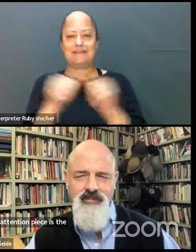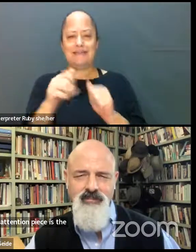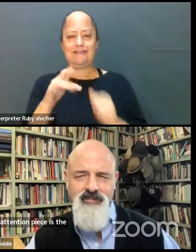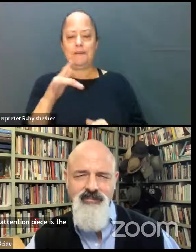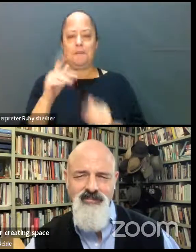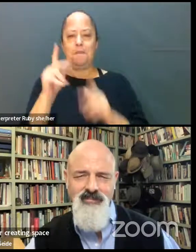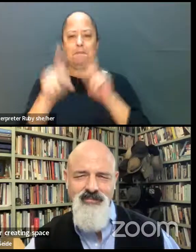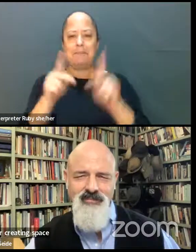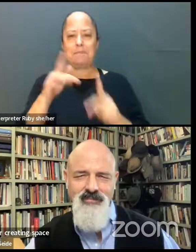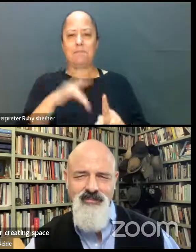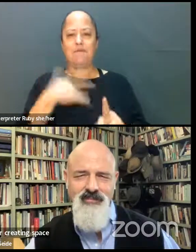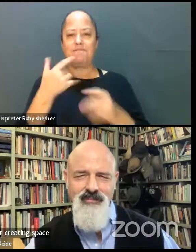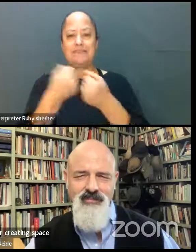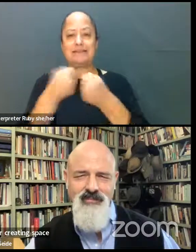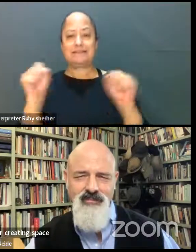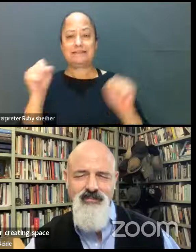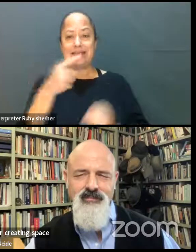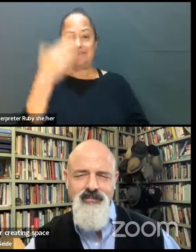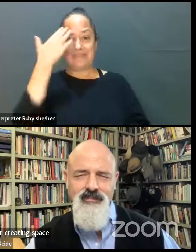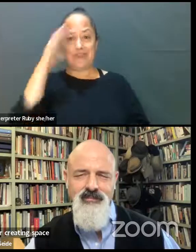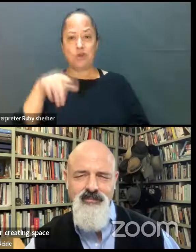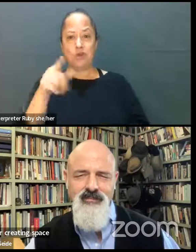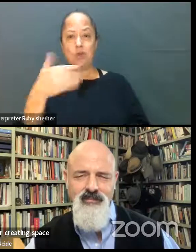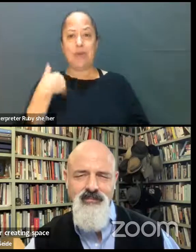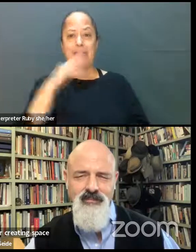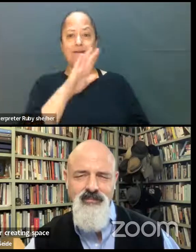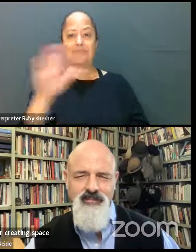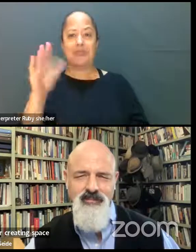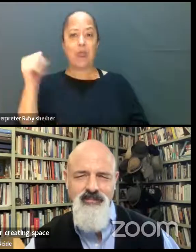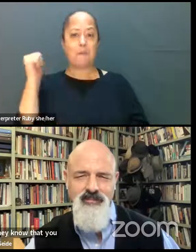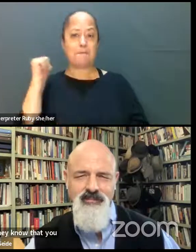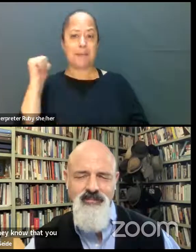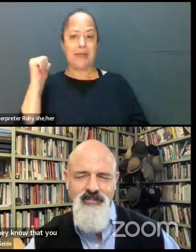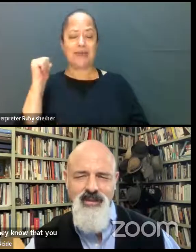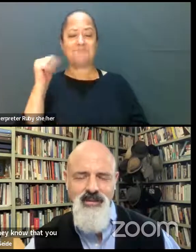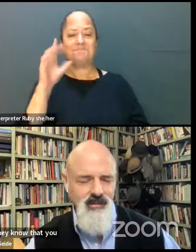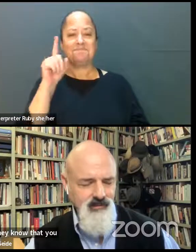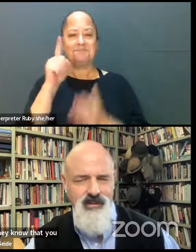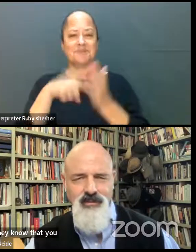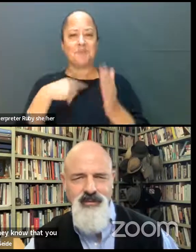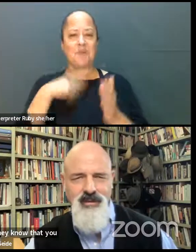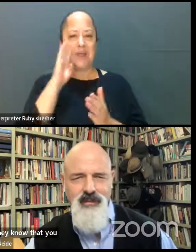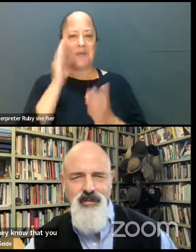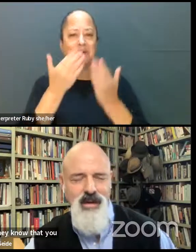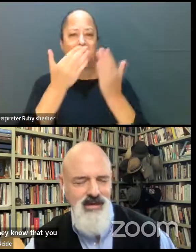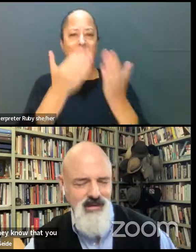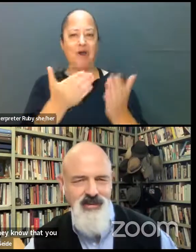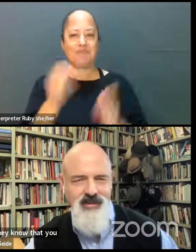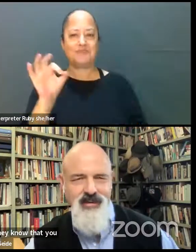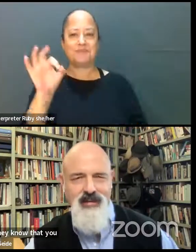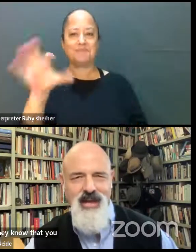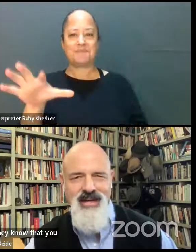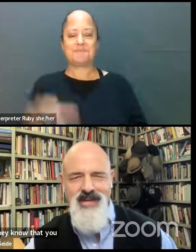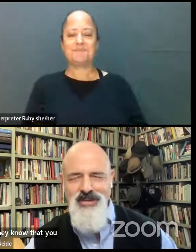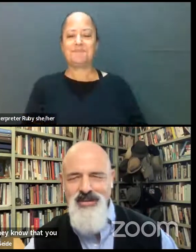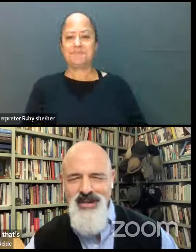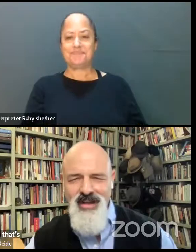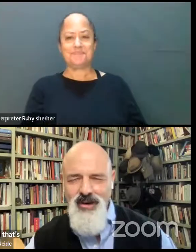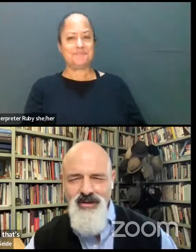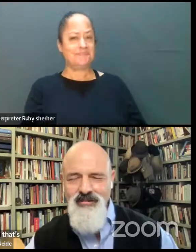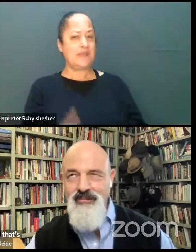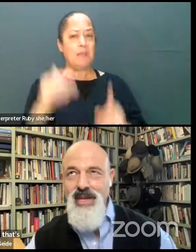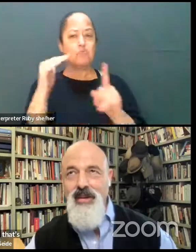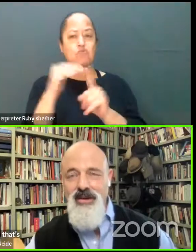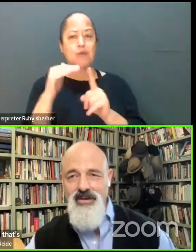that they, they know that you have their back. So that's what I would offer. I'm reminded of a, of a podcast